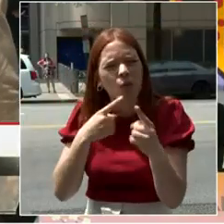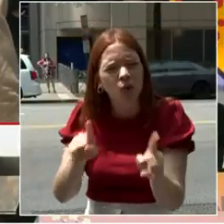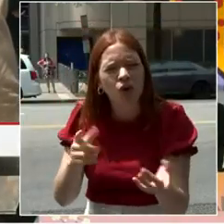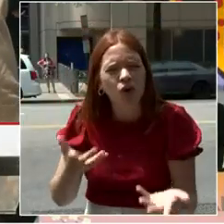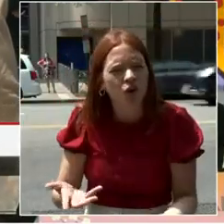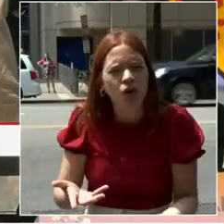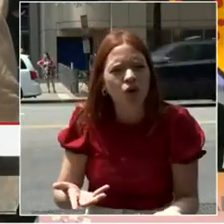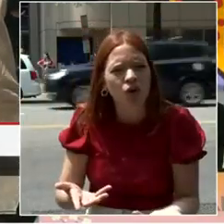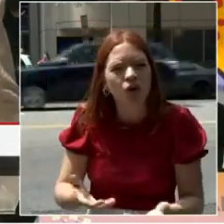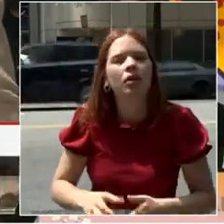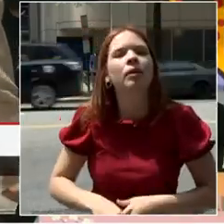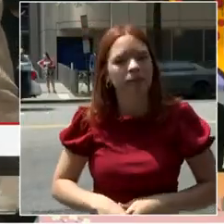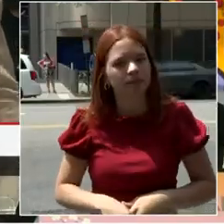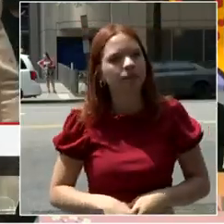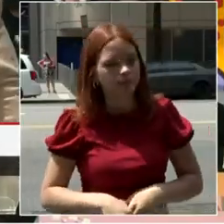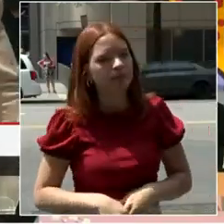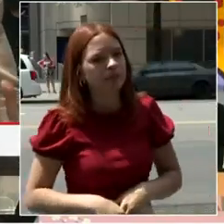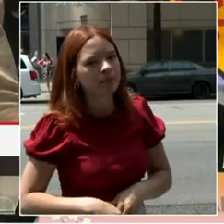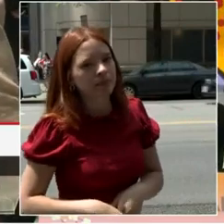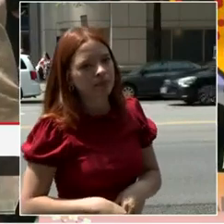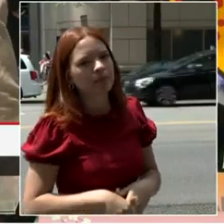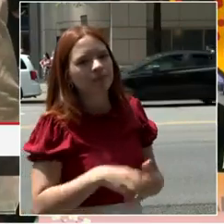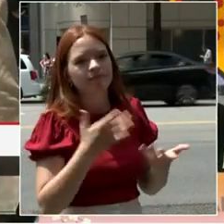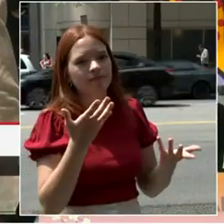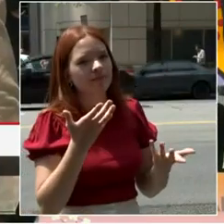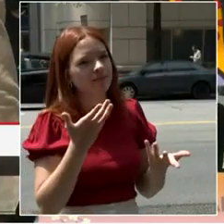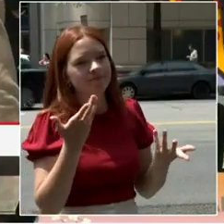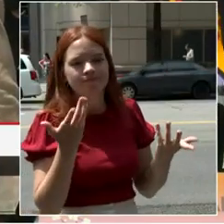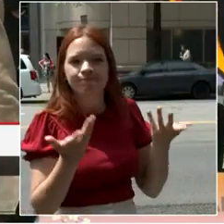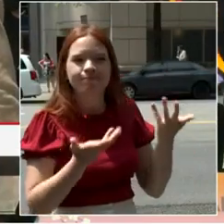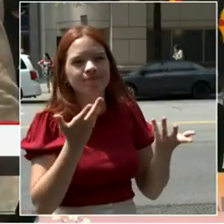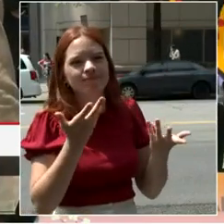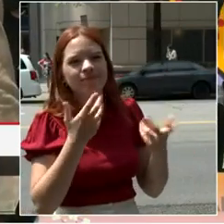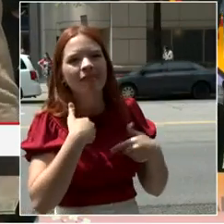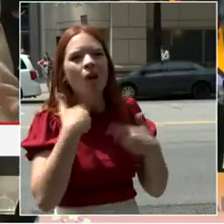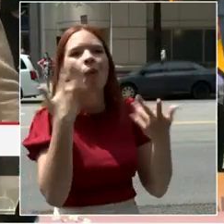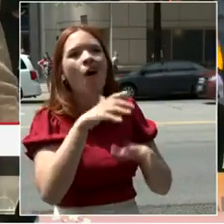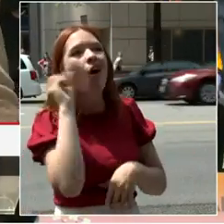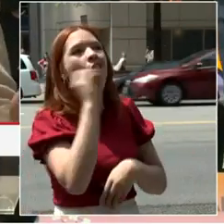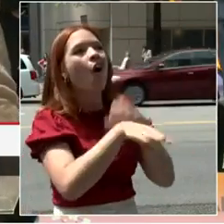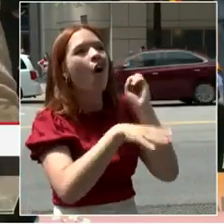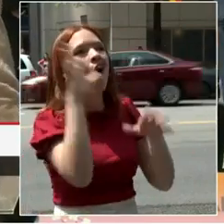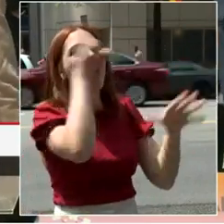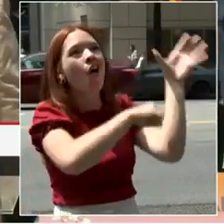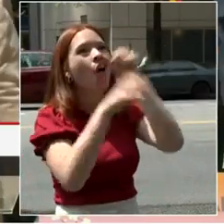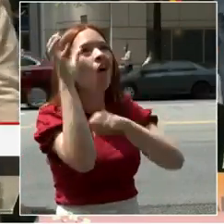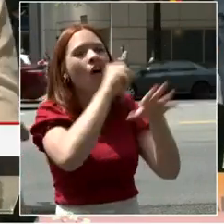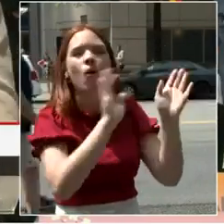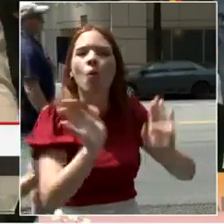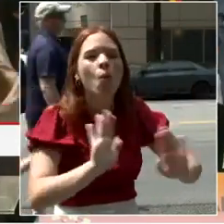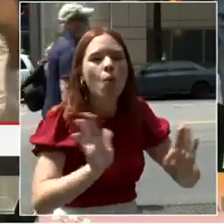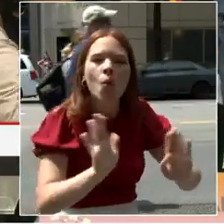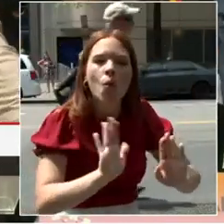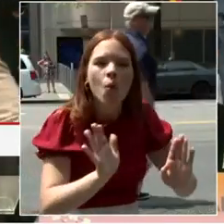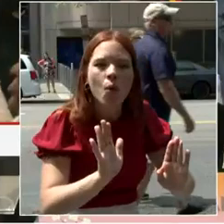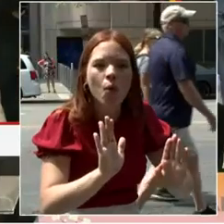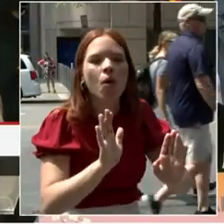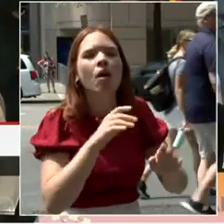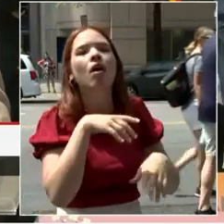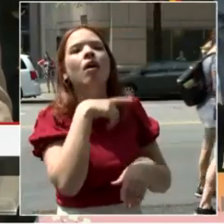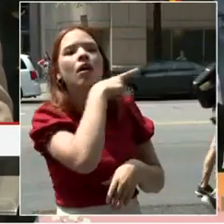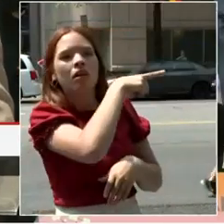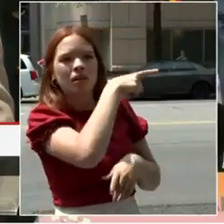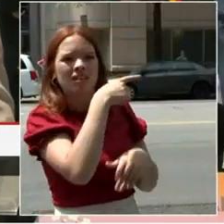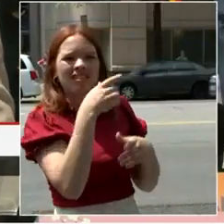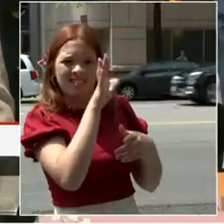presuppose what the very capable people who have been named who are going to help us shape